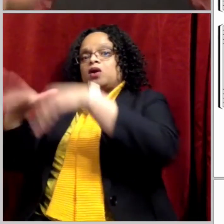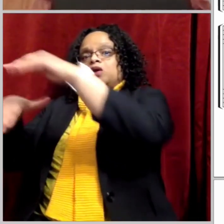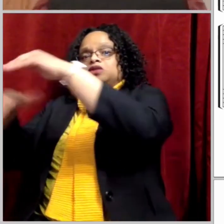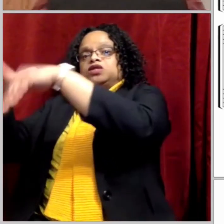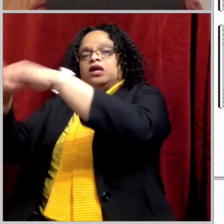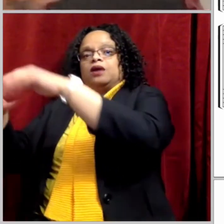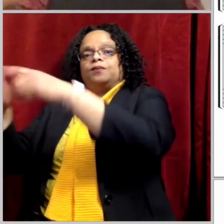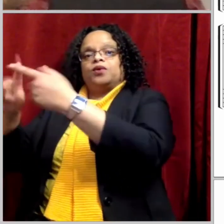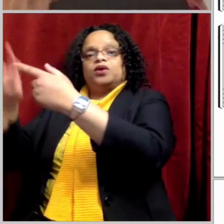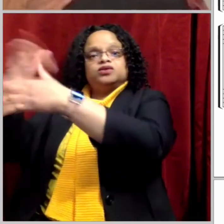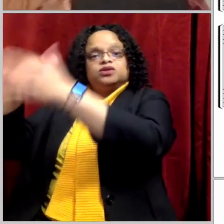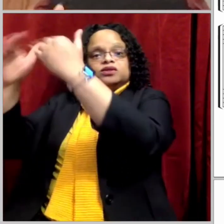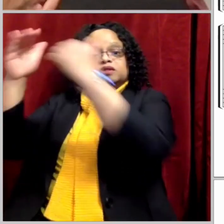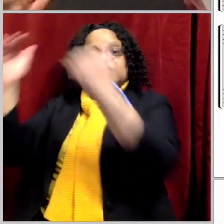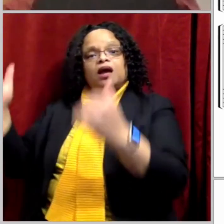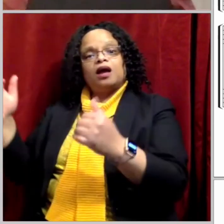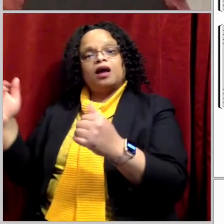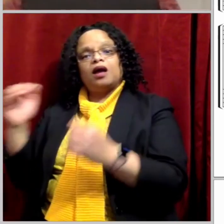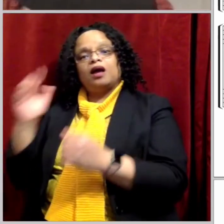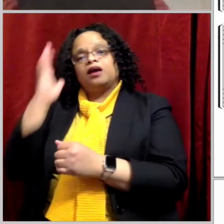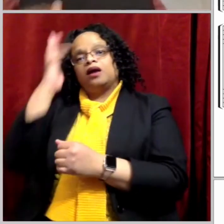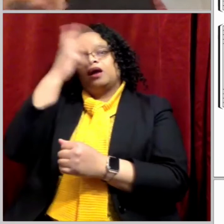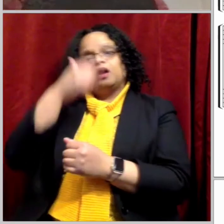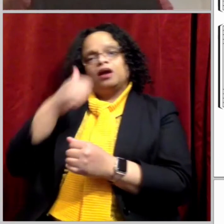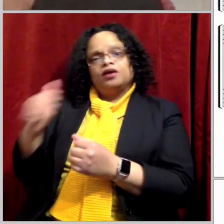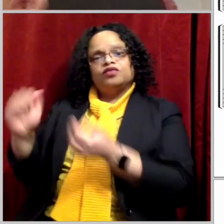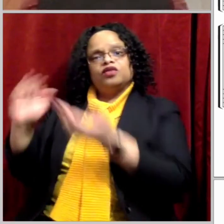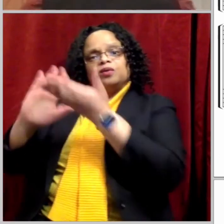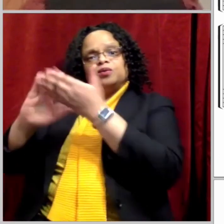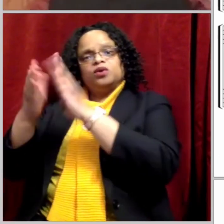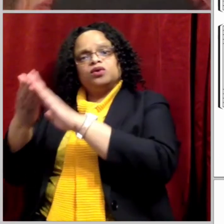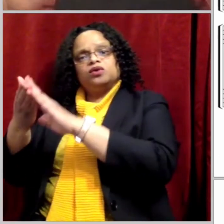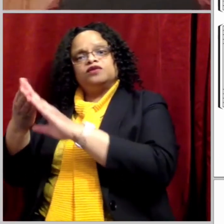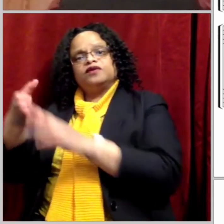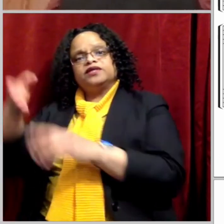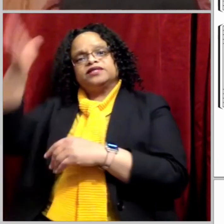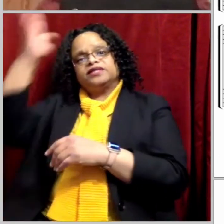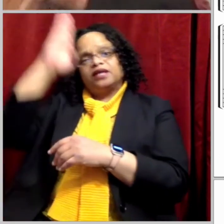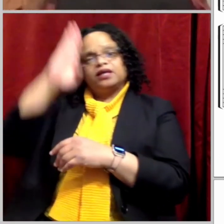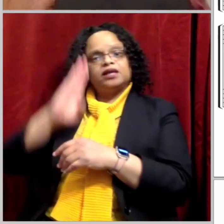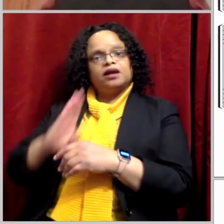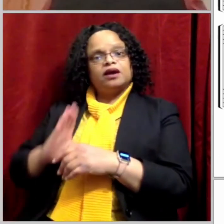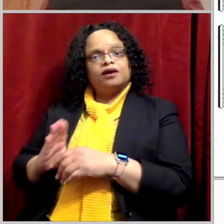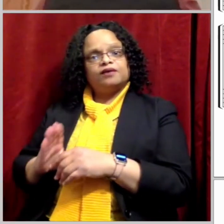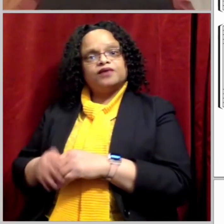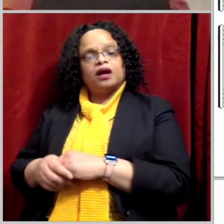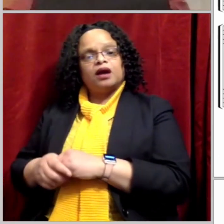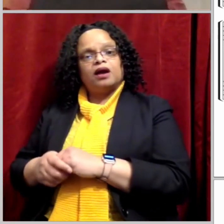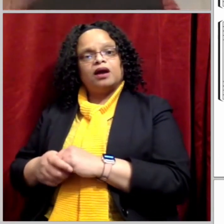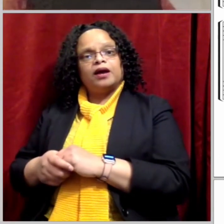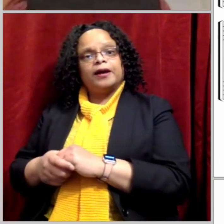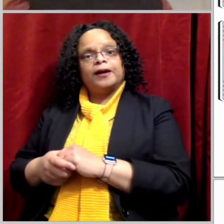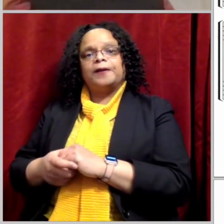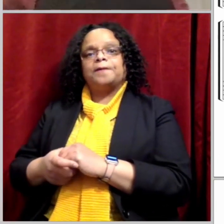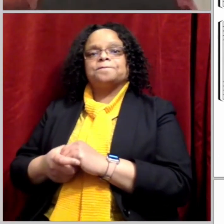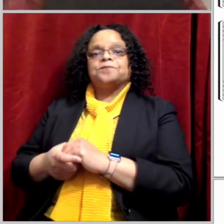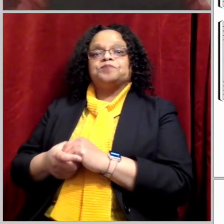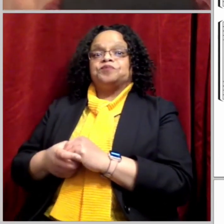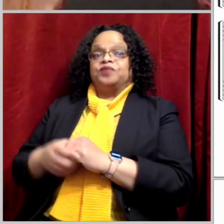marching upward to Zion The beautiful city of God